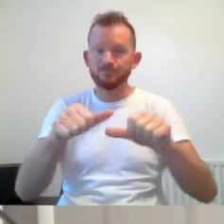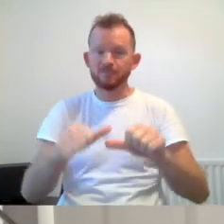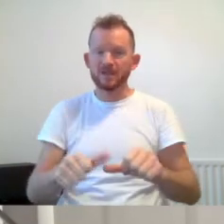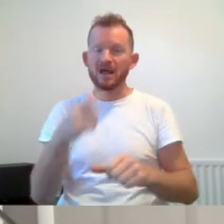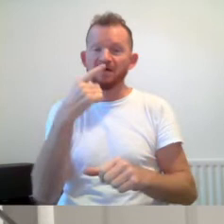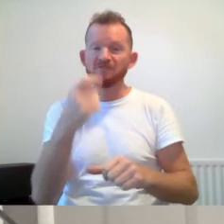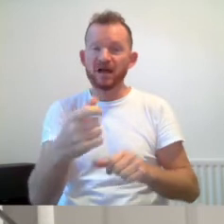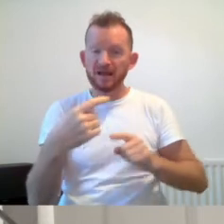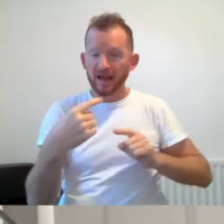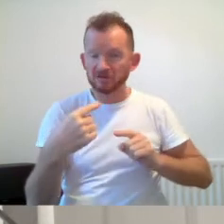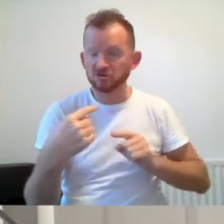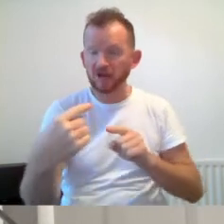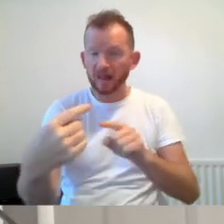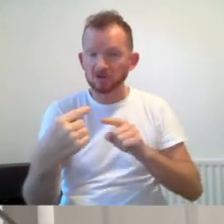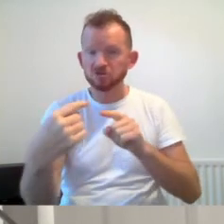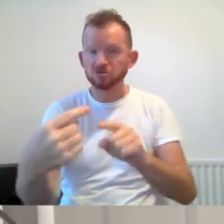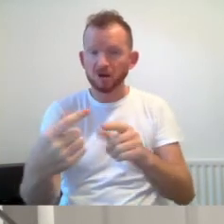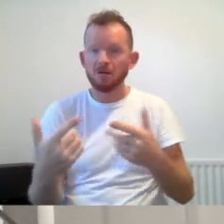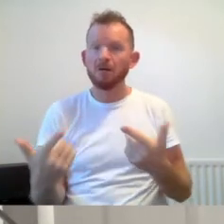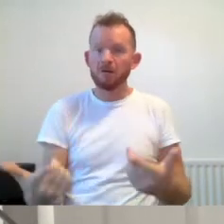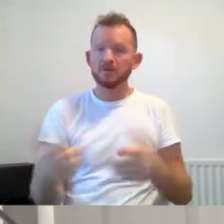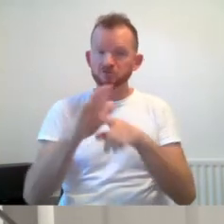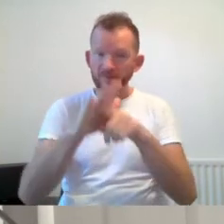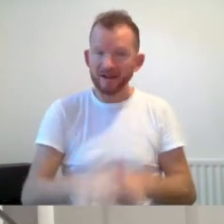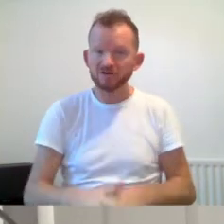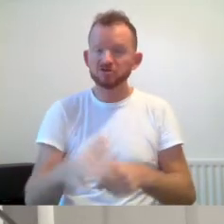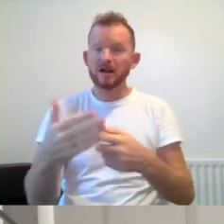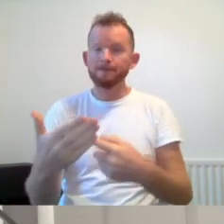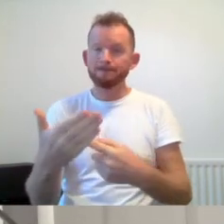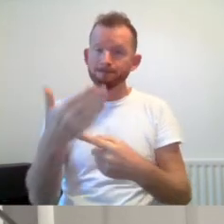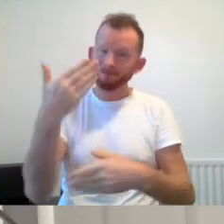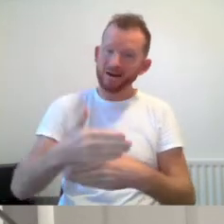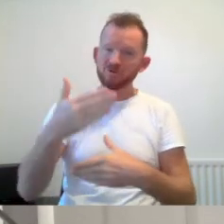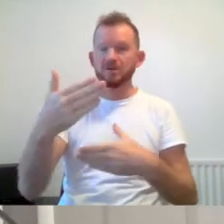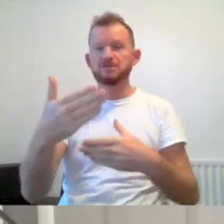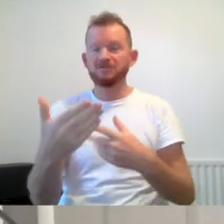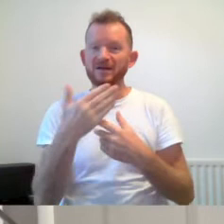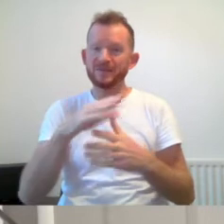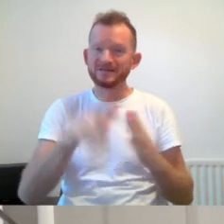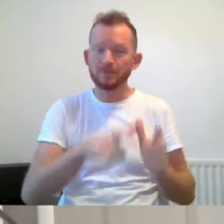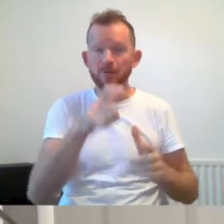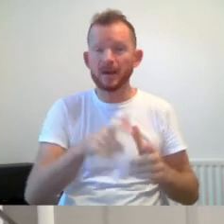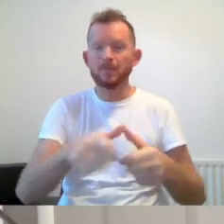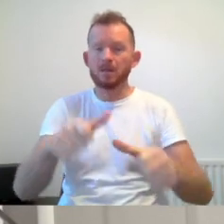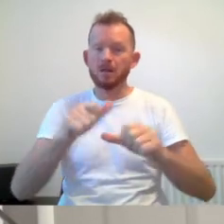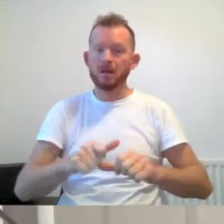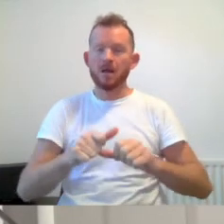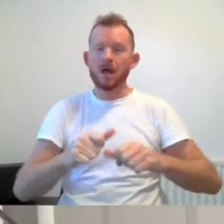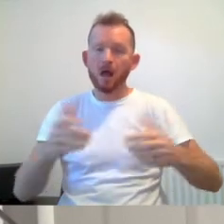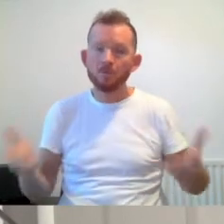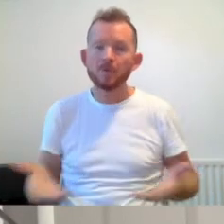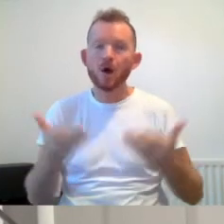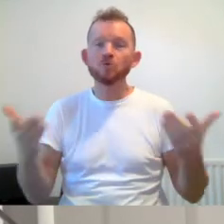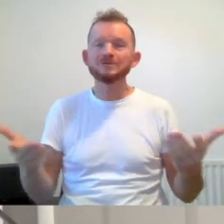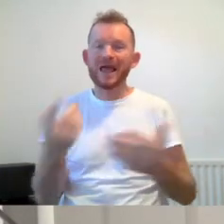discrimination and barriers faced by disabled people, promote independence, that's disabled people having their own choice